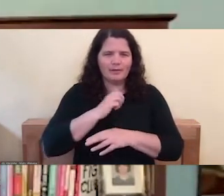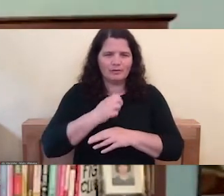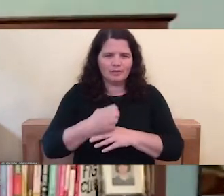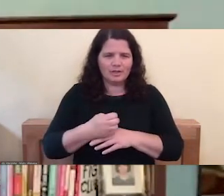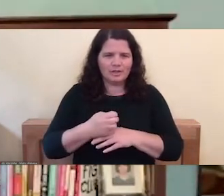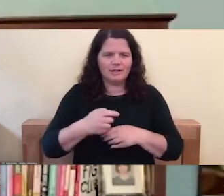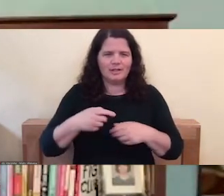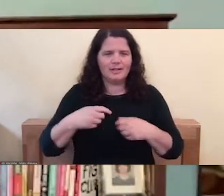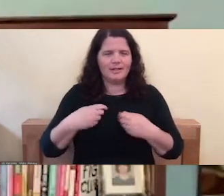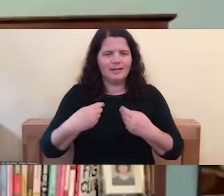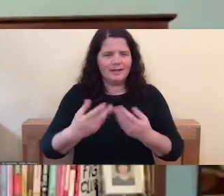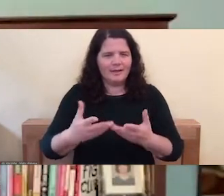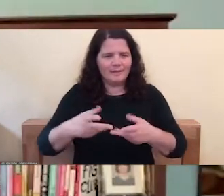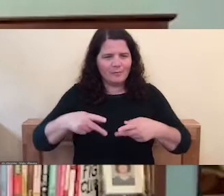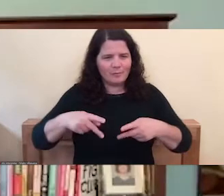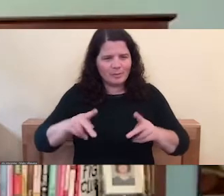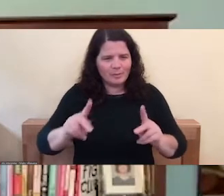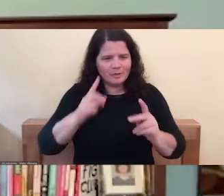Welcome them both.